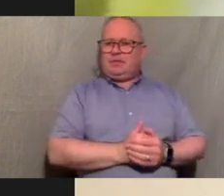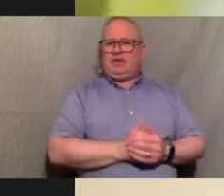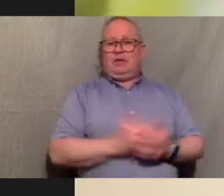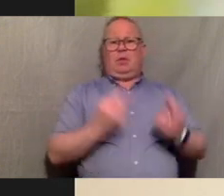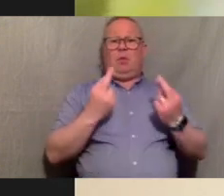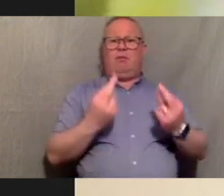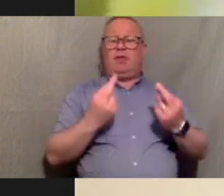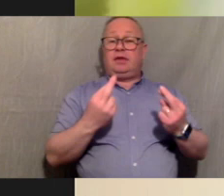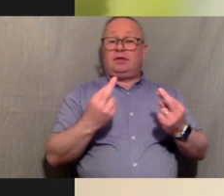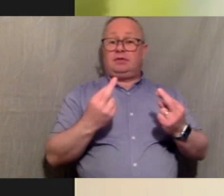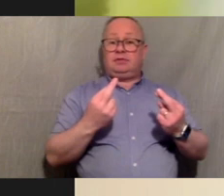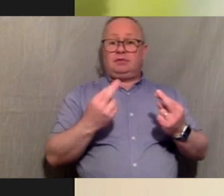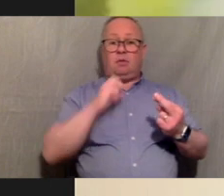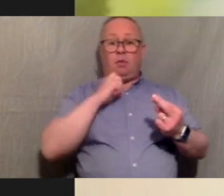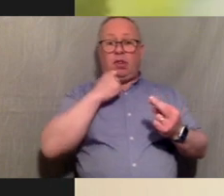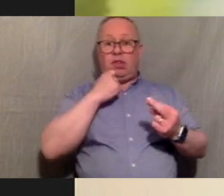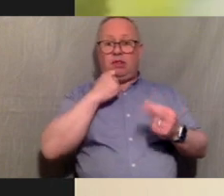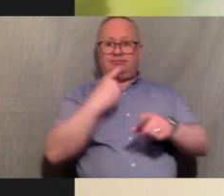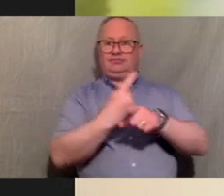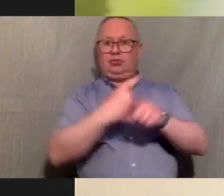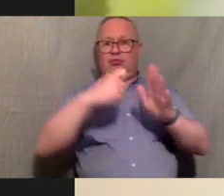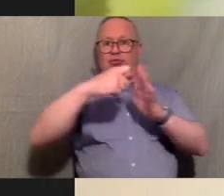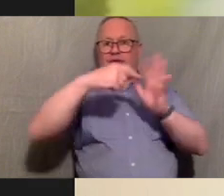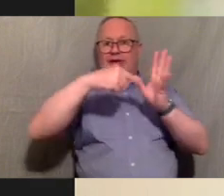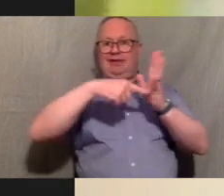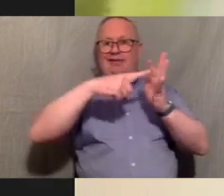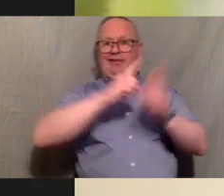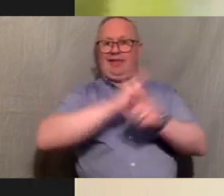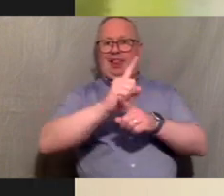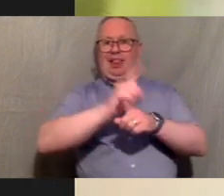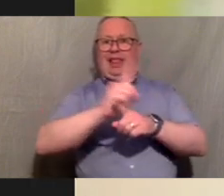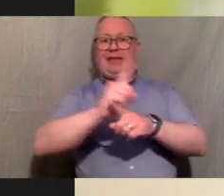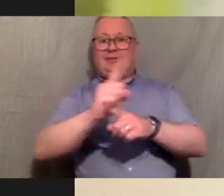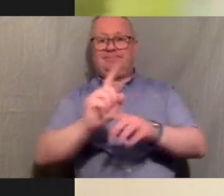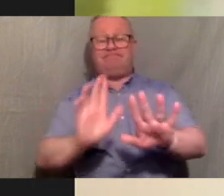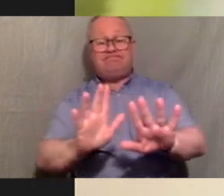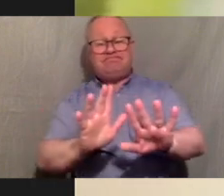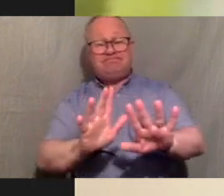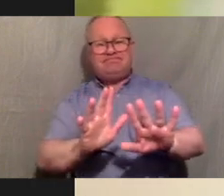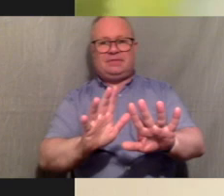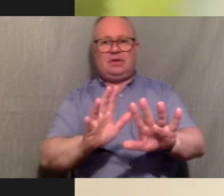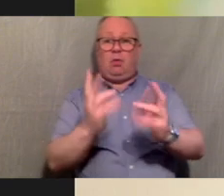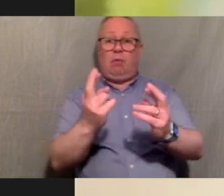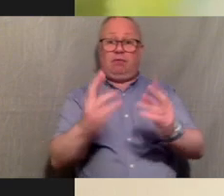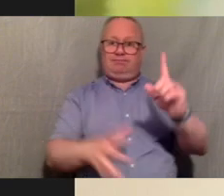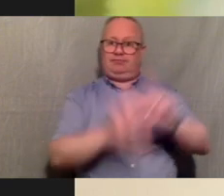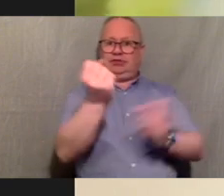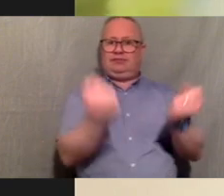hopefully i'll catch up with kate later on and hopefully um i'll see what else she's said but hopefully we can gain justice and hopefully we can